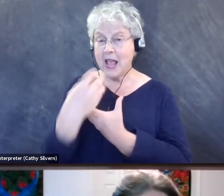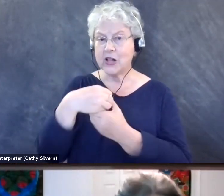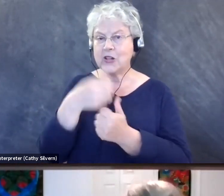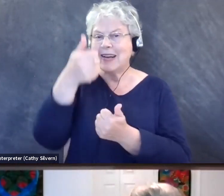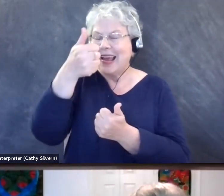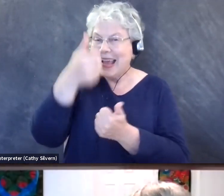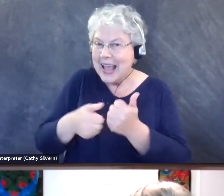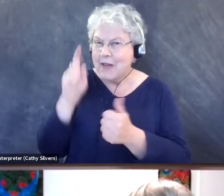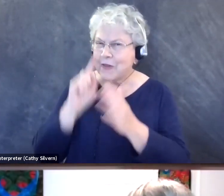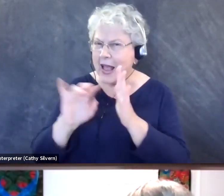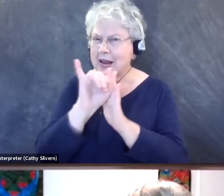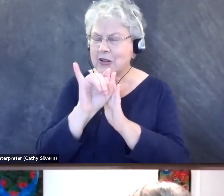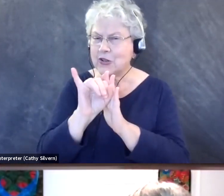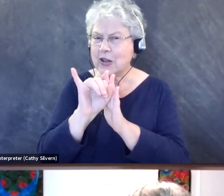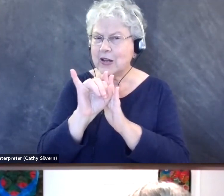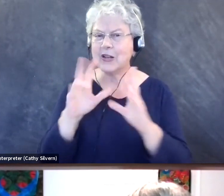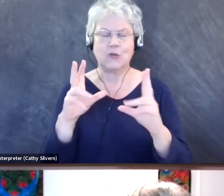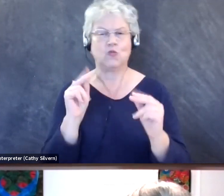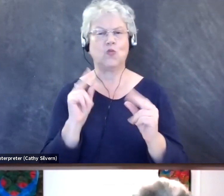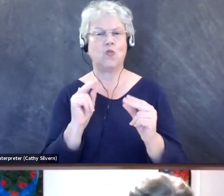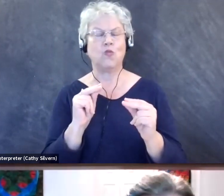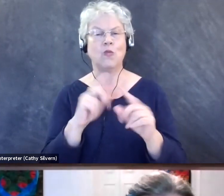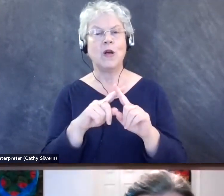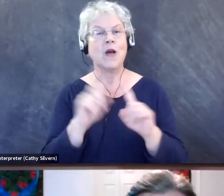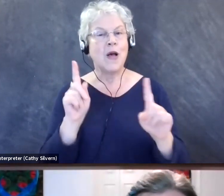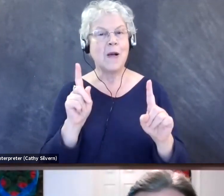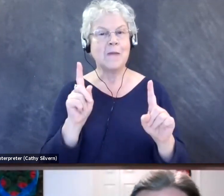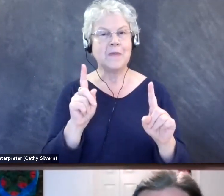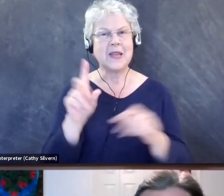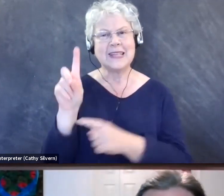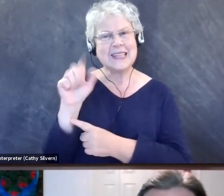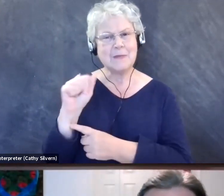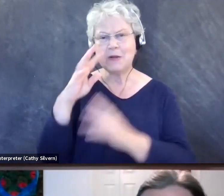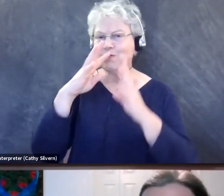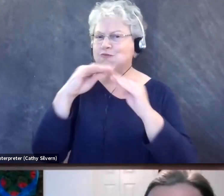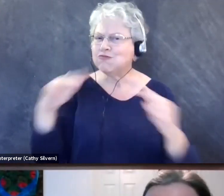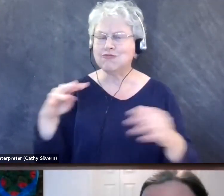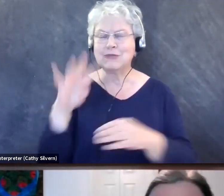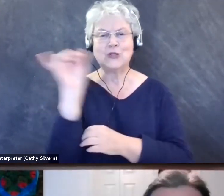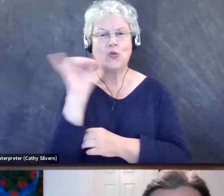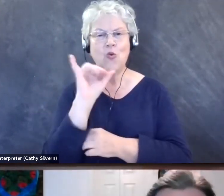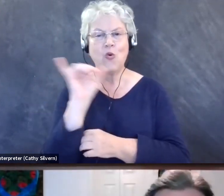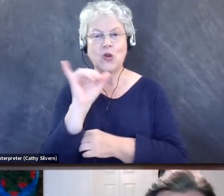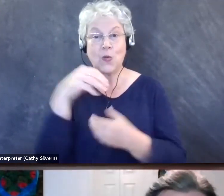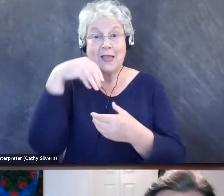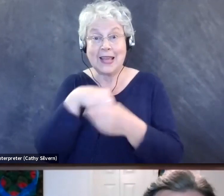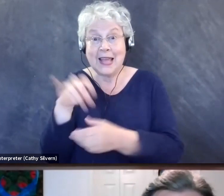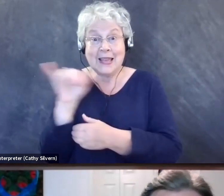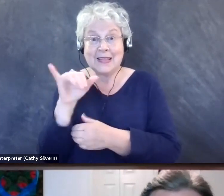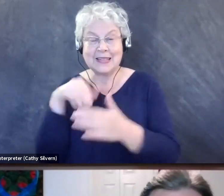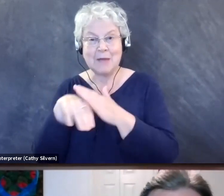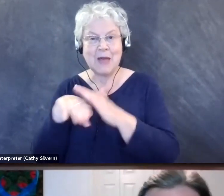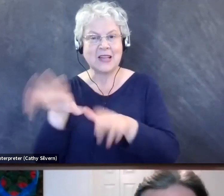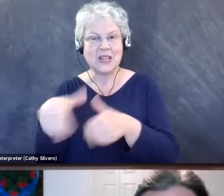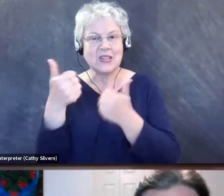or person with an access challenge. And disability is diverse in many ways, including within the same access challenge